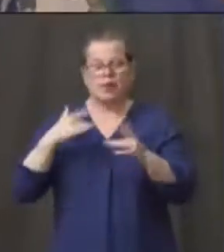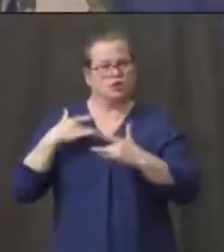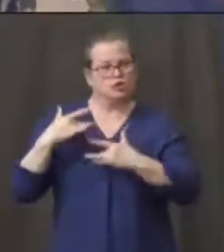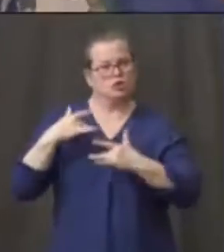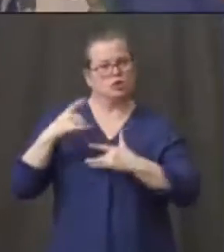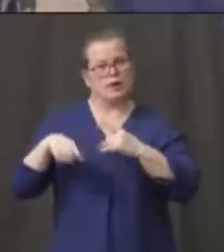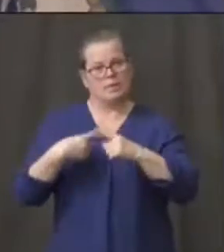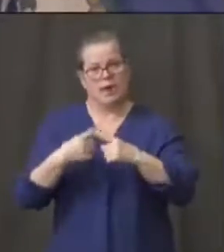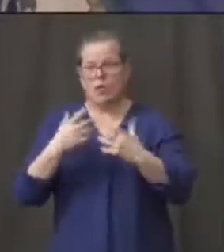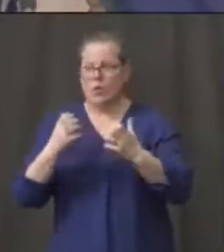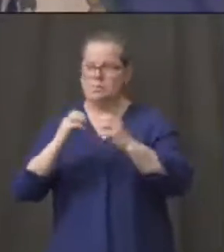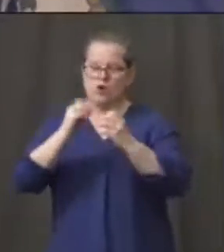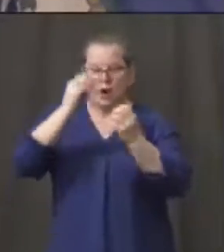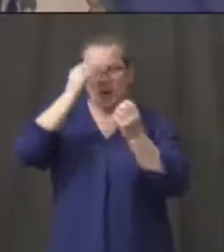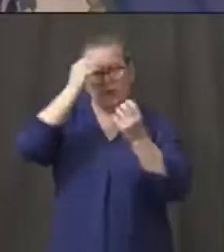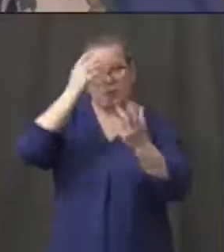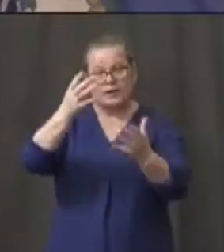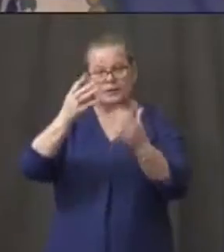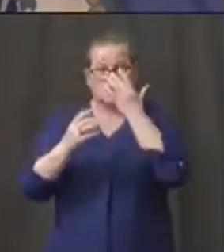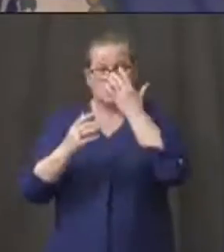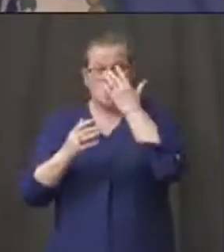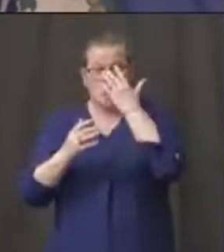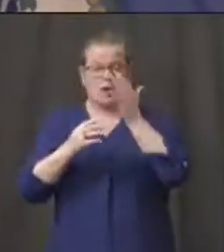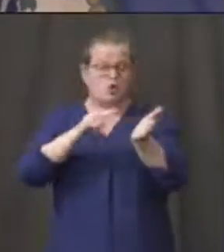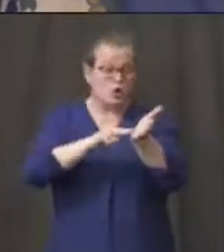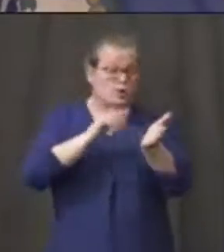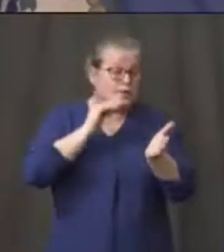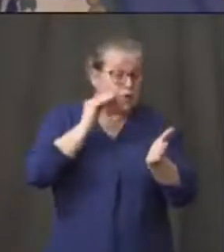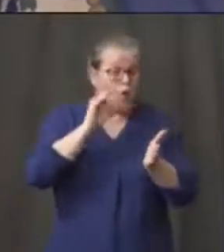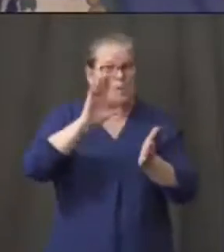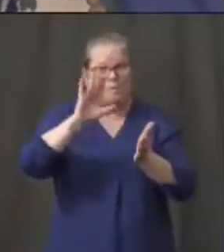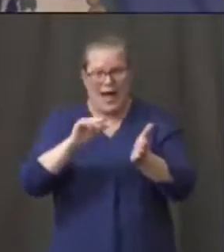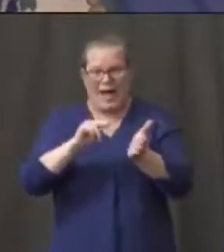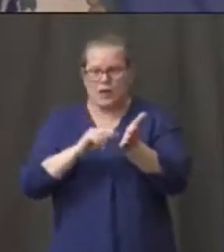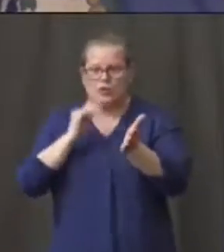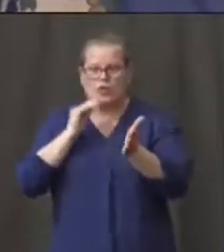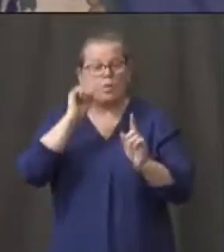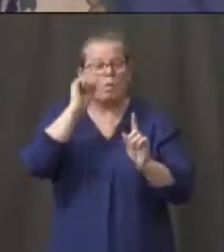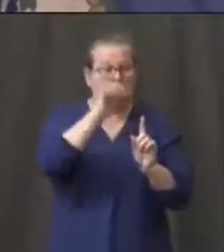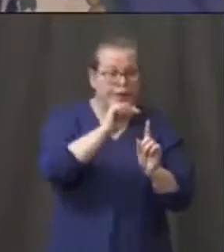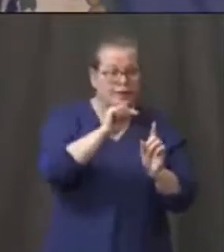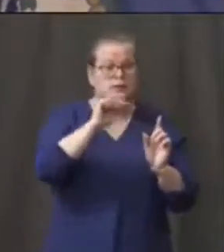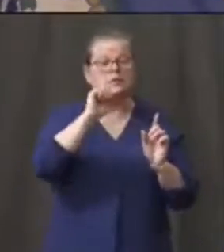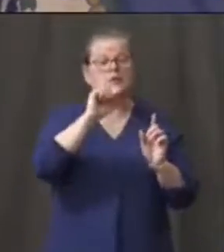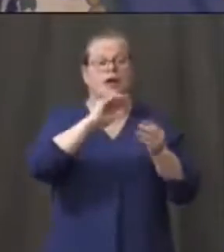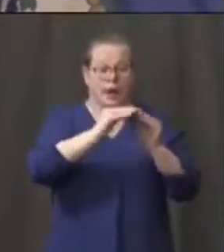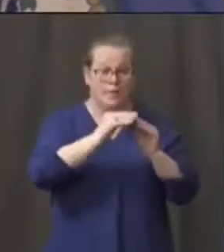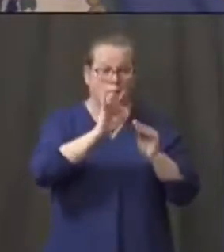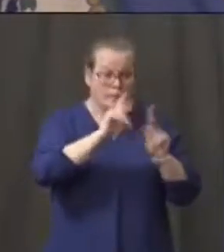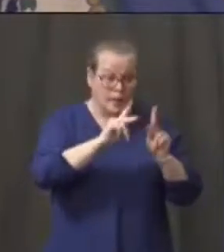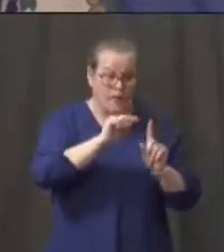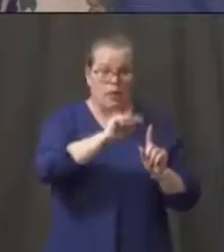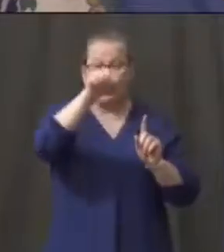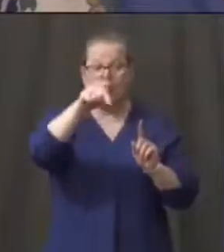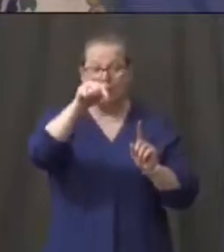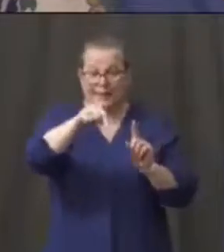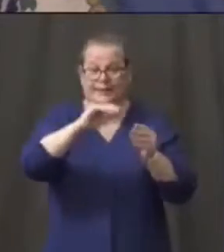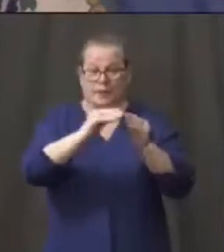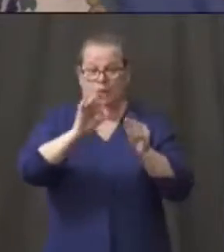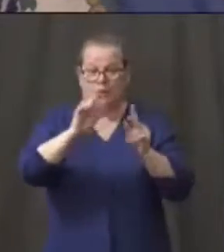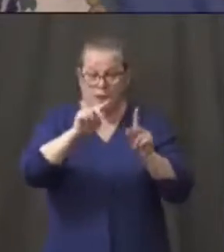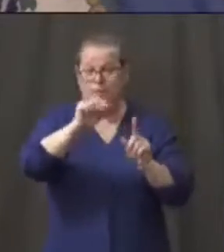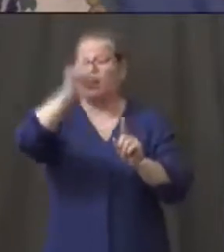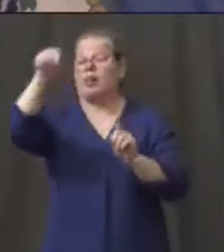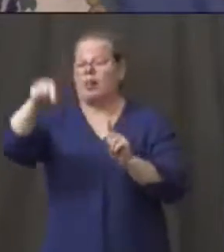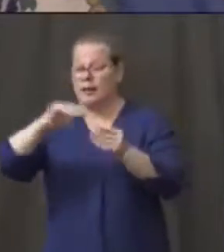nursing home by nursing home in terms of infections. And I want you to know that while Josh is gathering all that information,